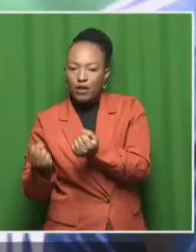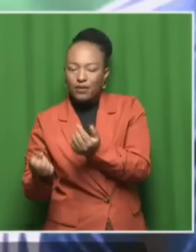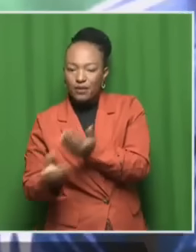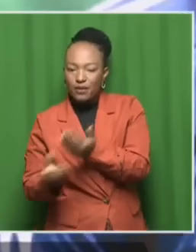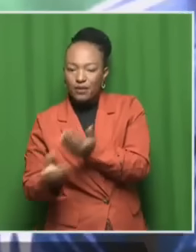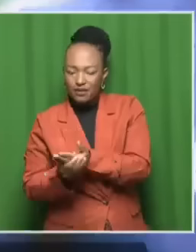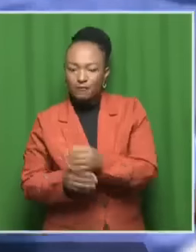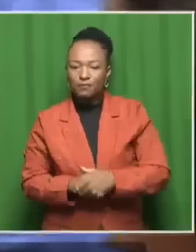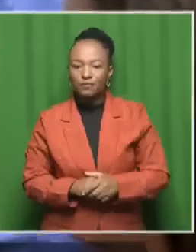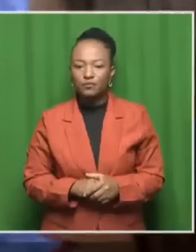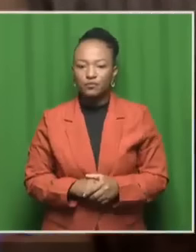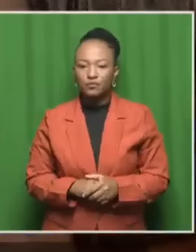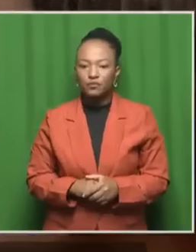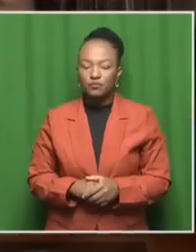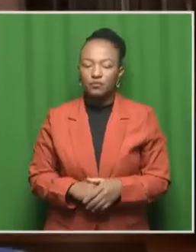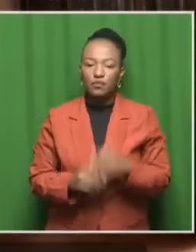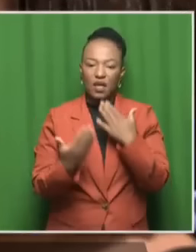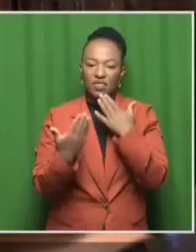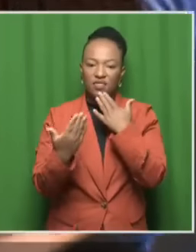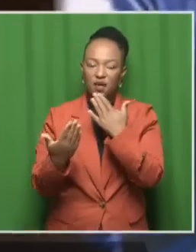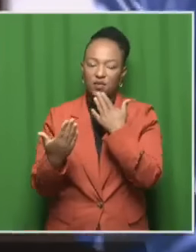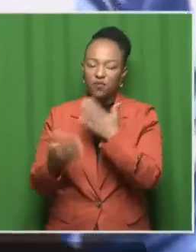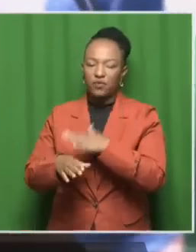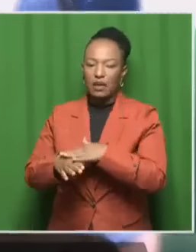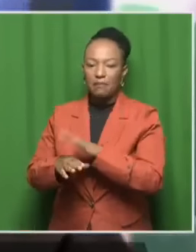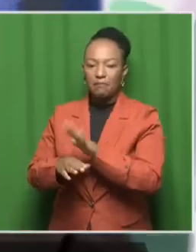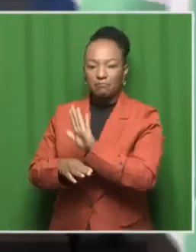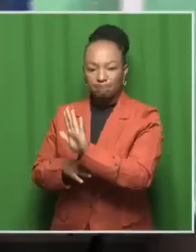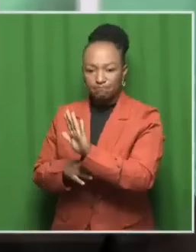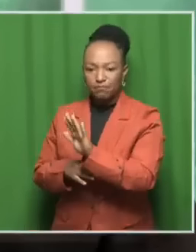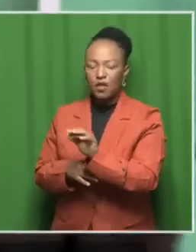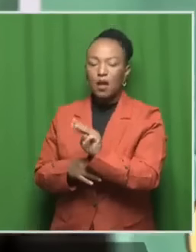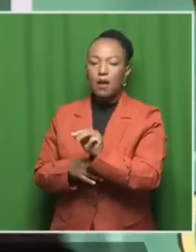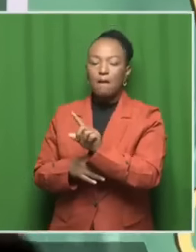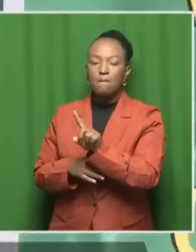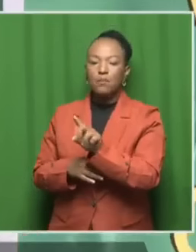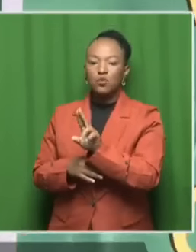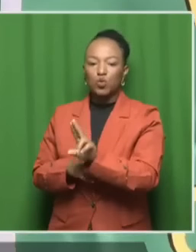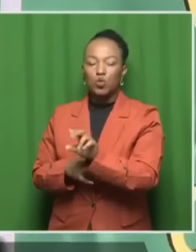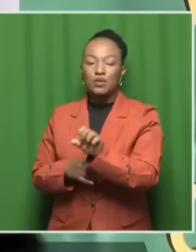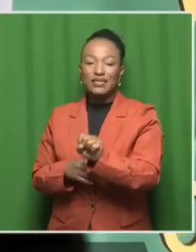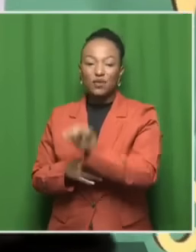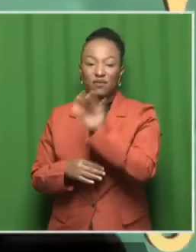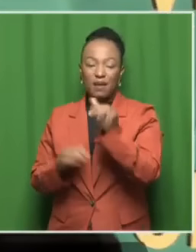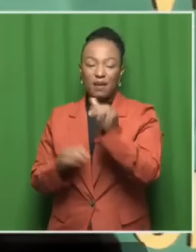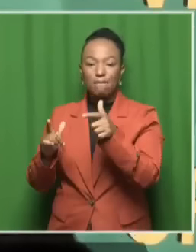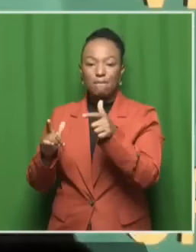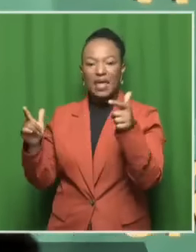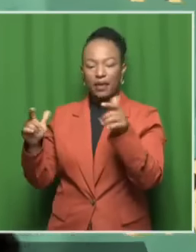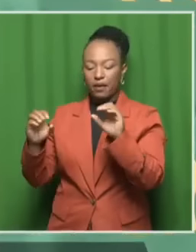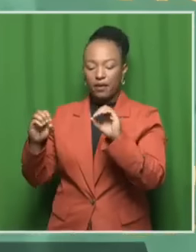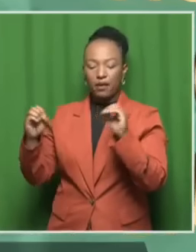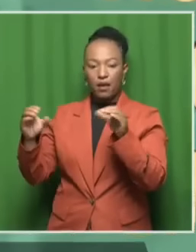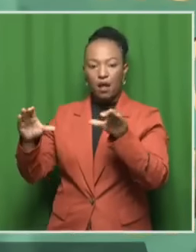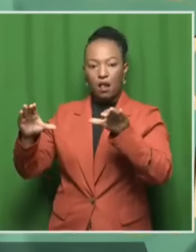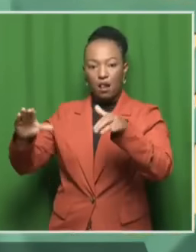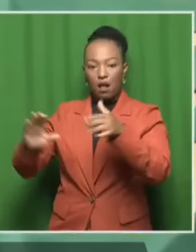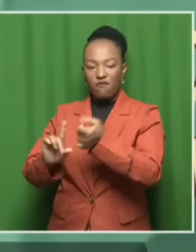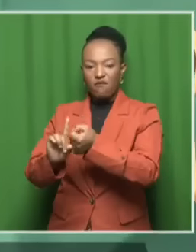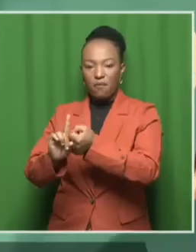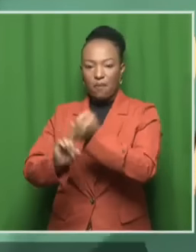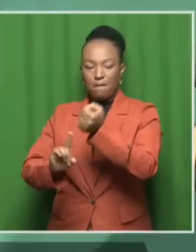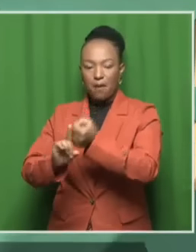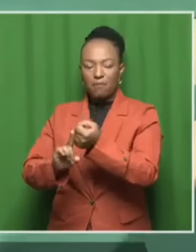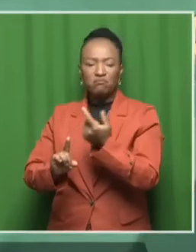All right, Putumzu Koele. Thank you very much indeed. Mzuvele Koele from the South African mass movement. They've been outside court,